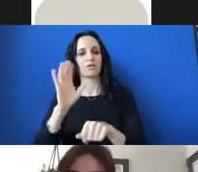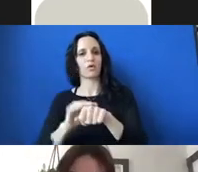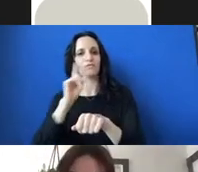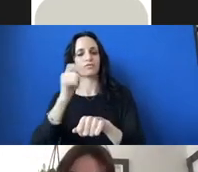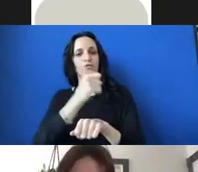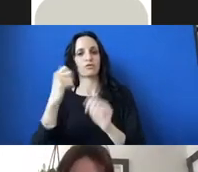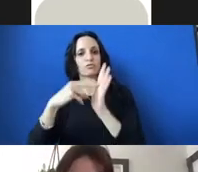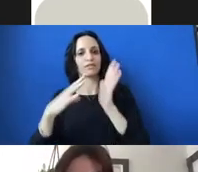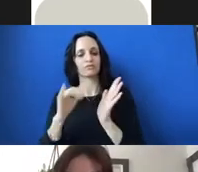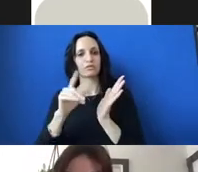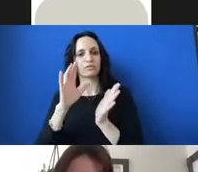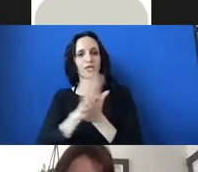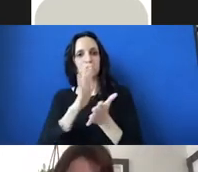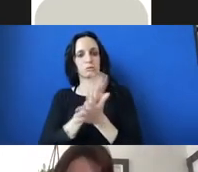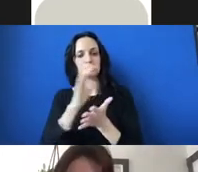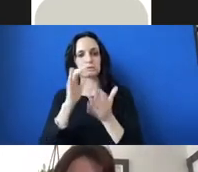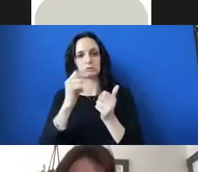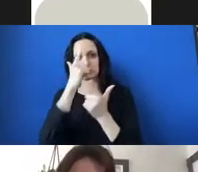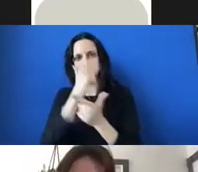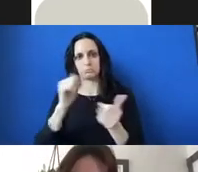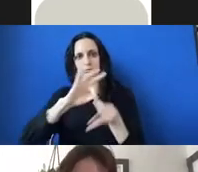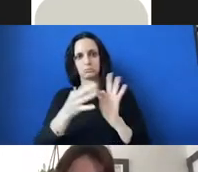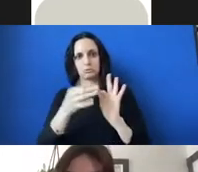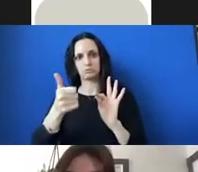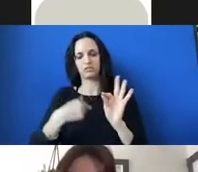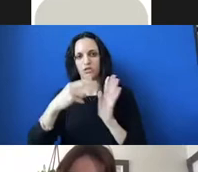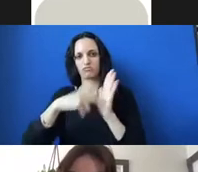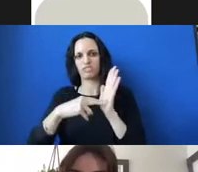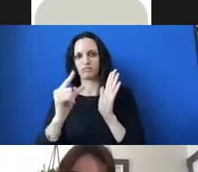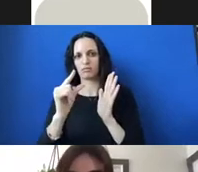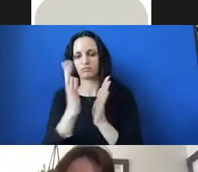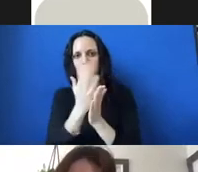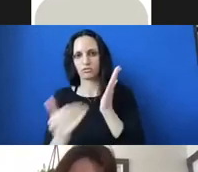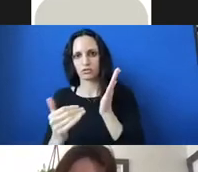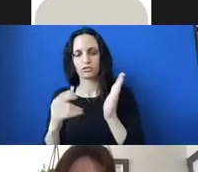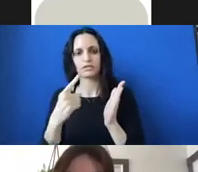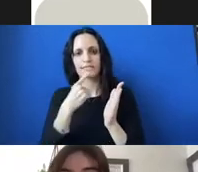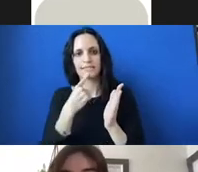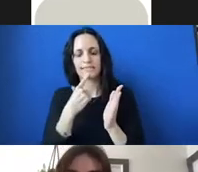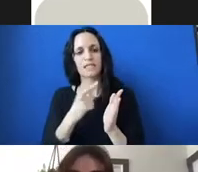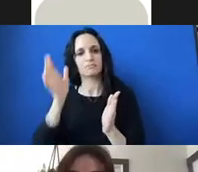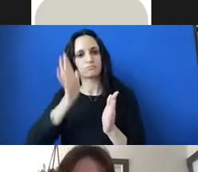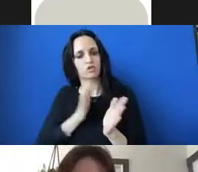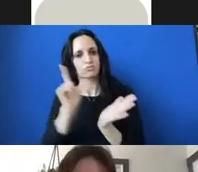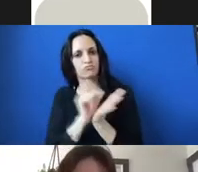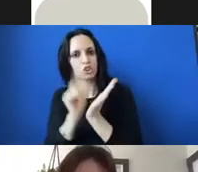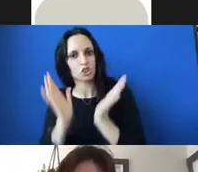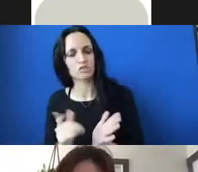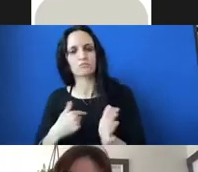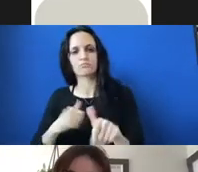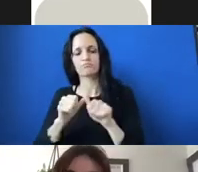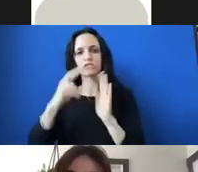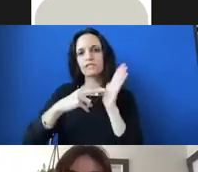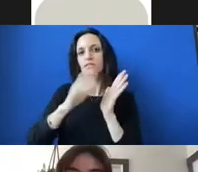port side paper to interpret it. I'll read a little snippet of it. It reads, Monsieur printers, as I am a constant reader of your